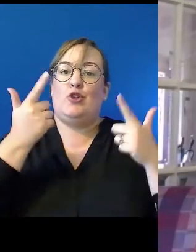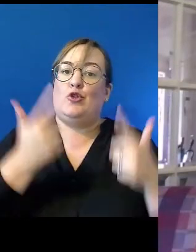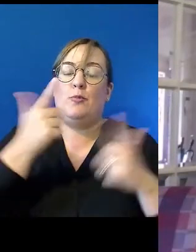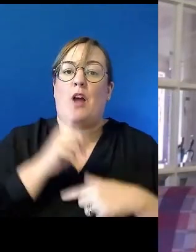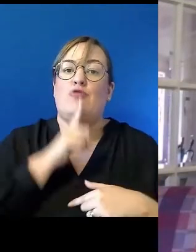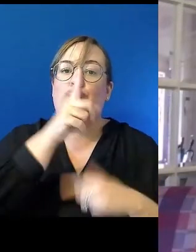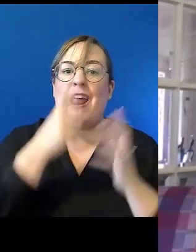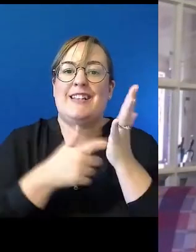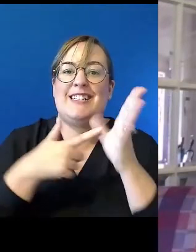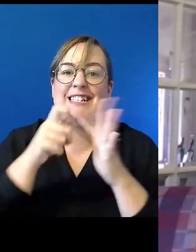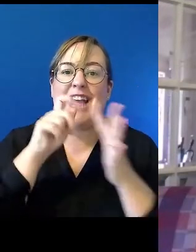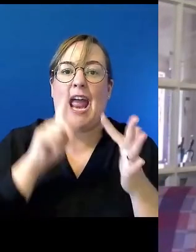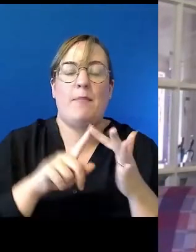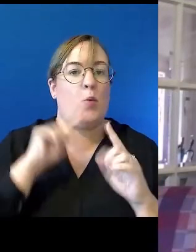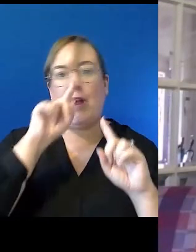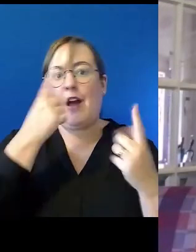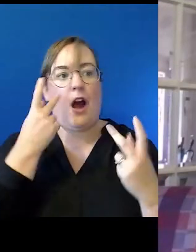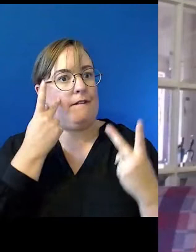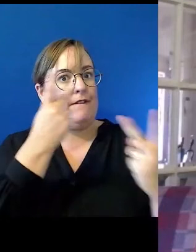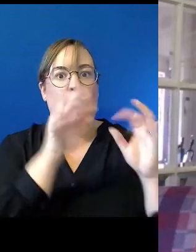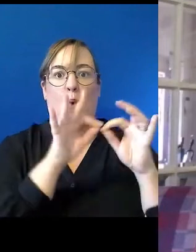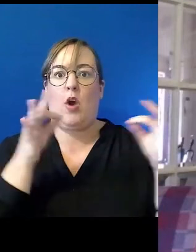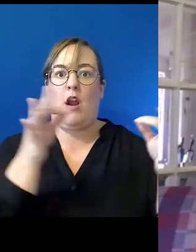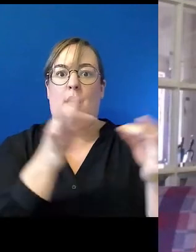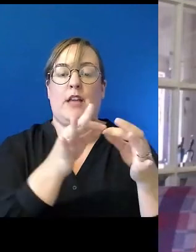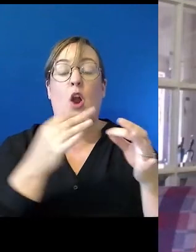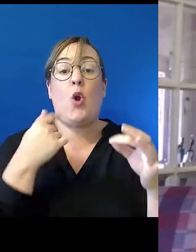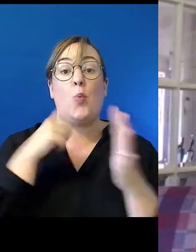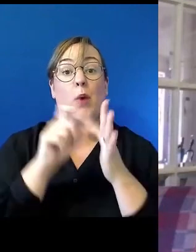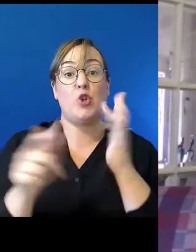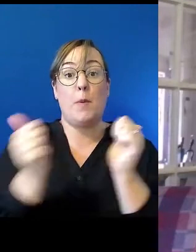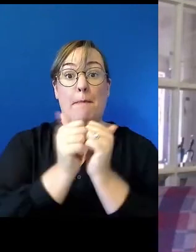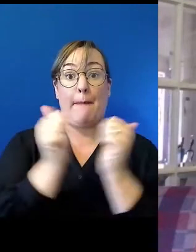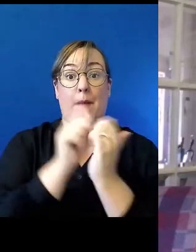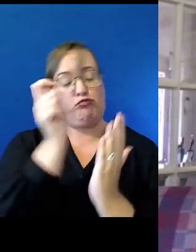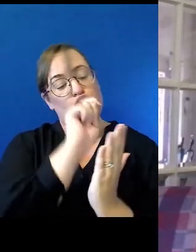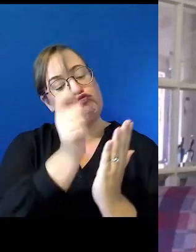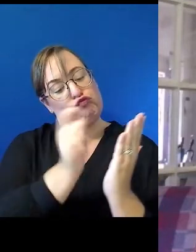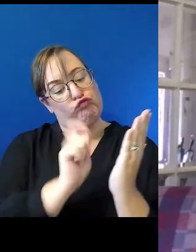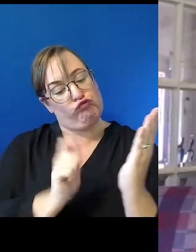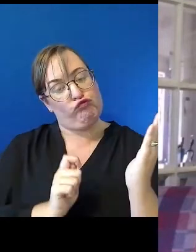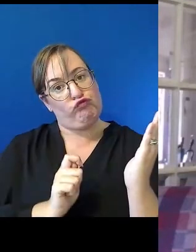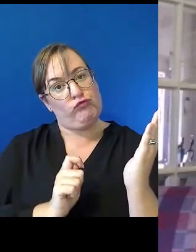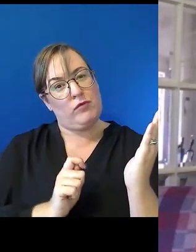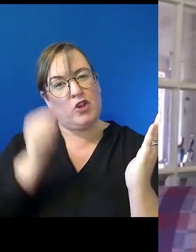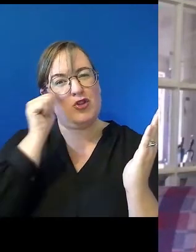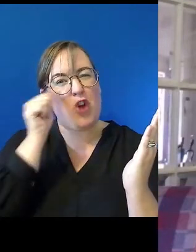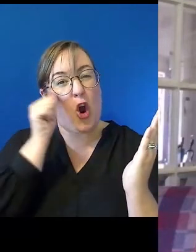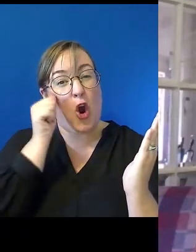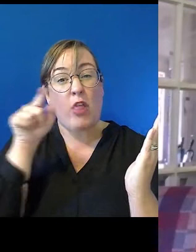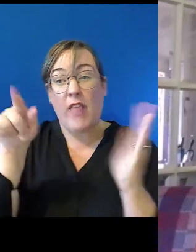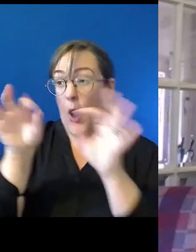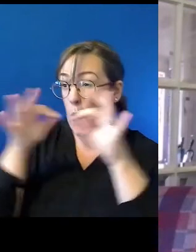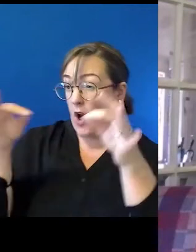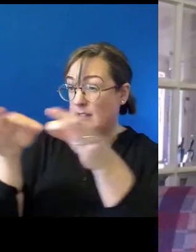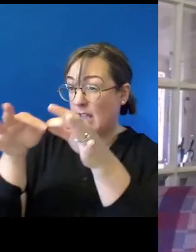and, and understand we, we do a paper exercise and we think we know, but, but what we know is from our own frame